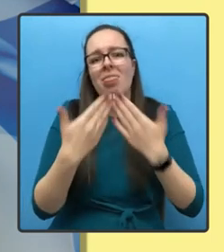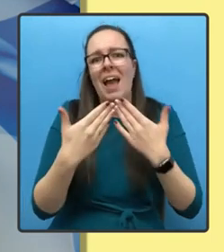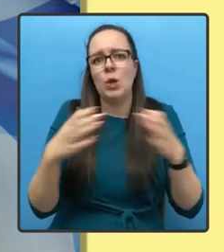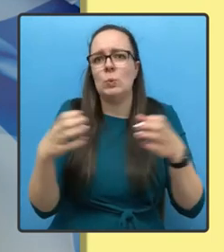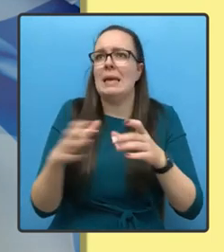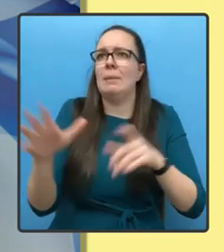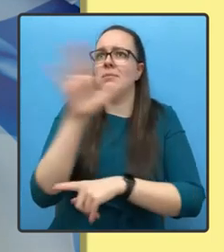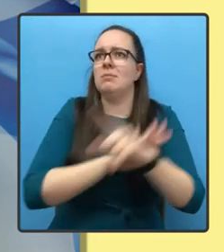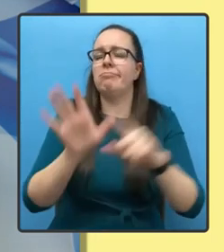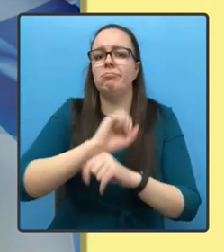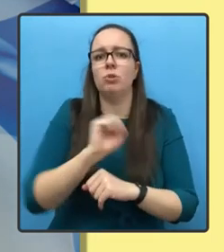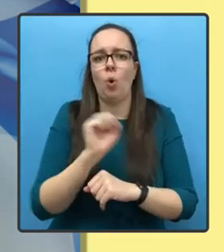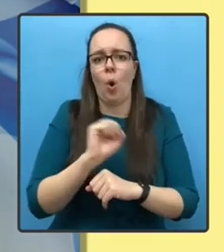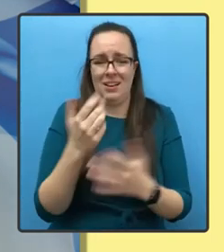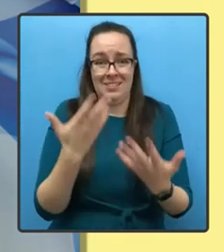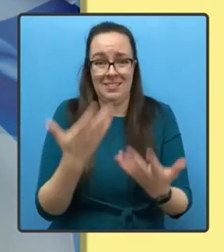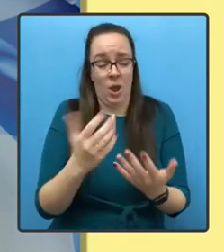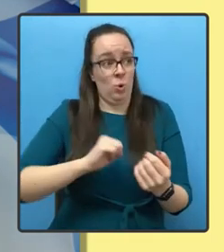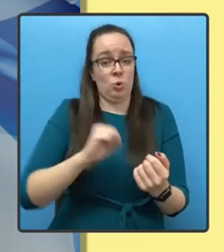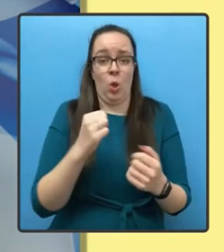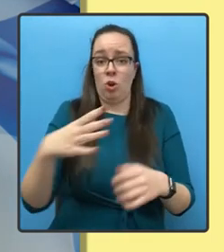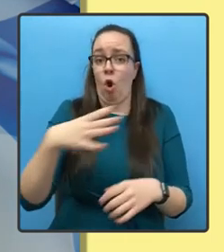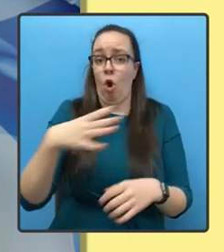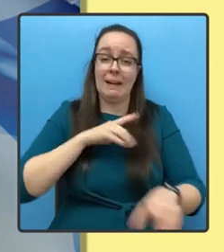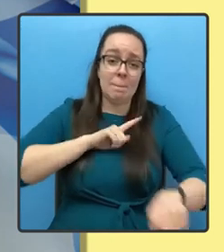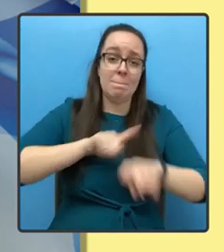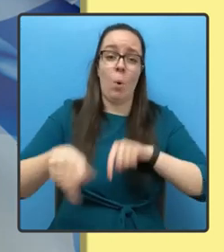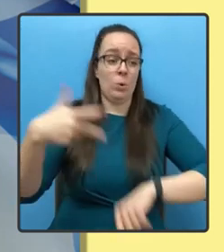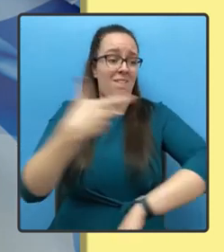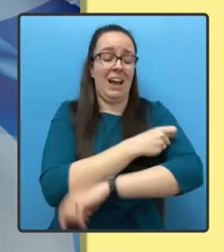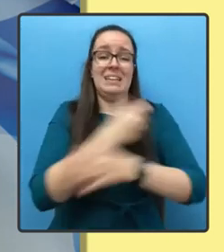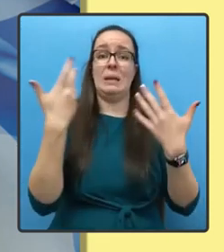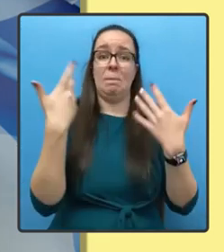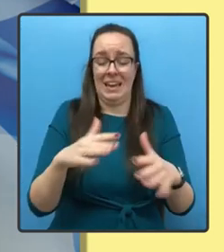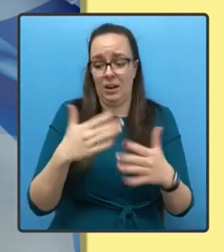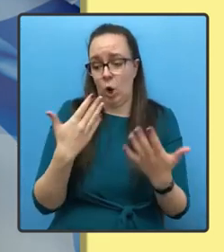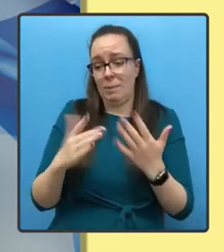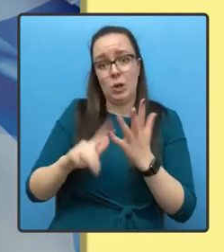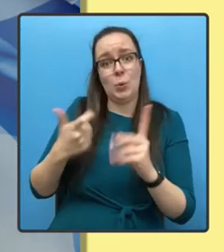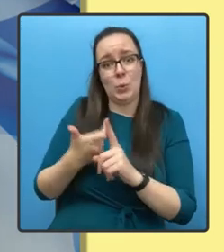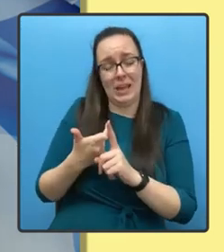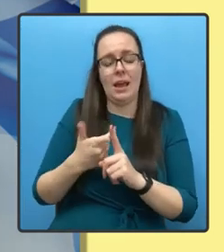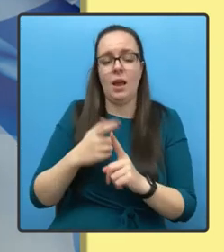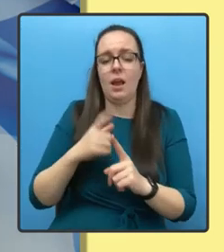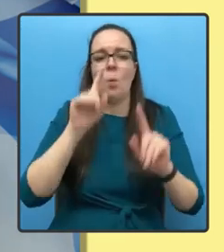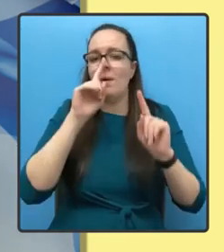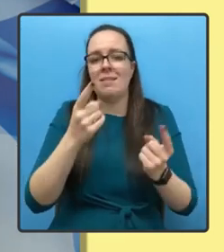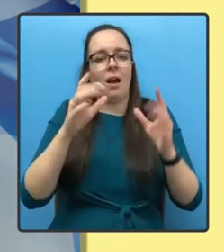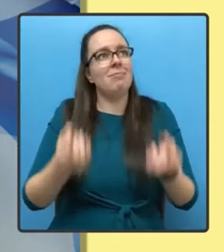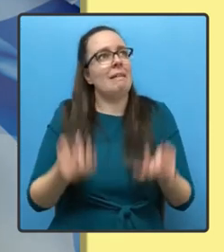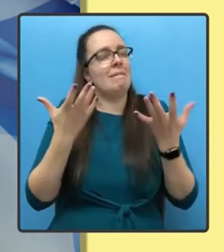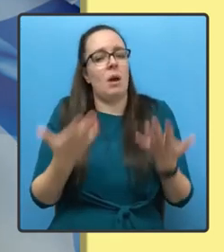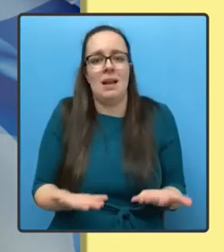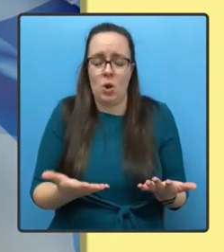already the most vaccinated part of the UK, but we will not let up. Instead, we are working to speed up.